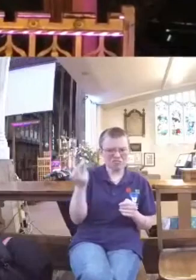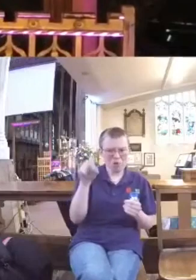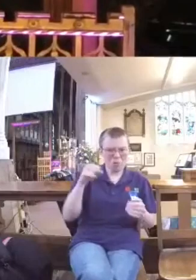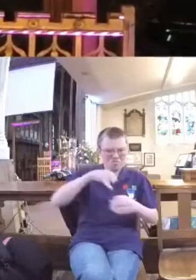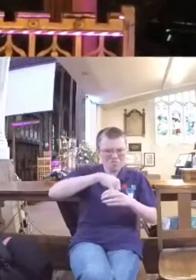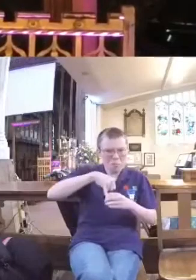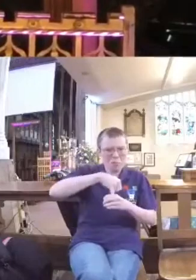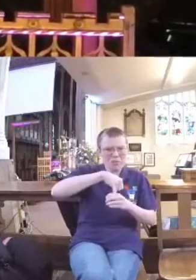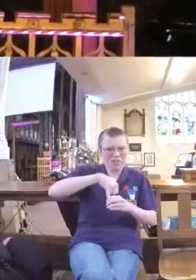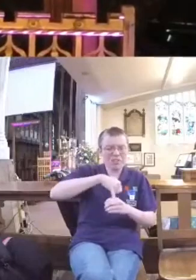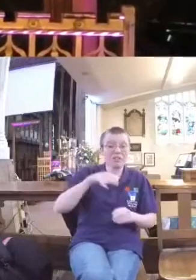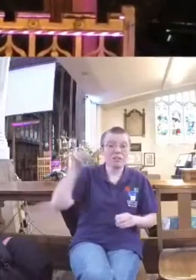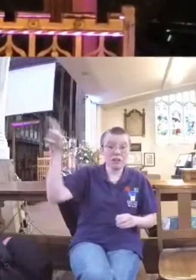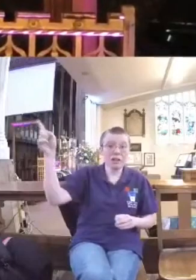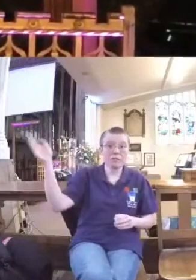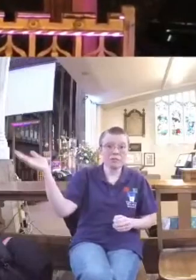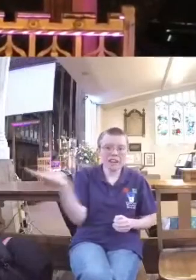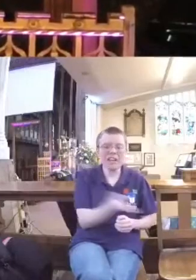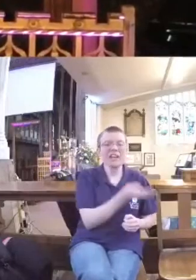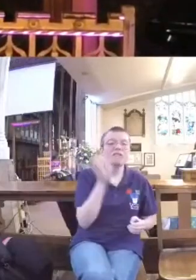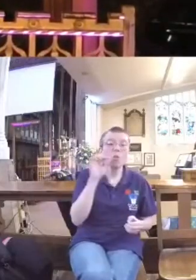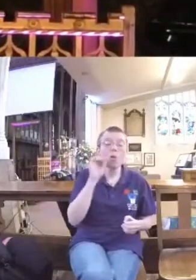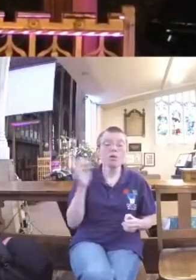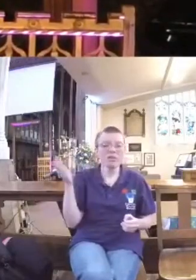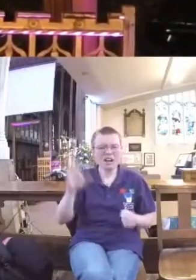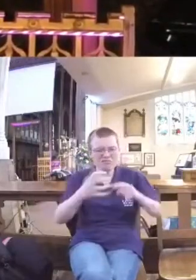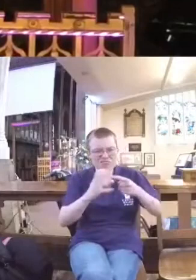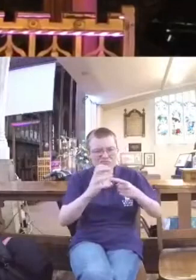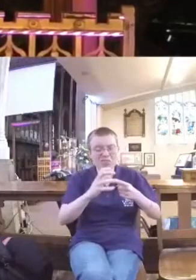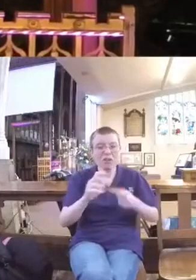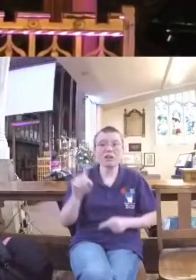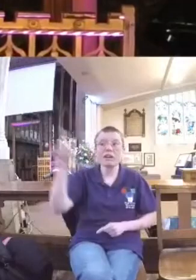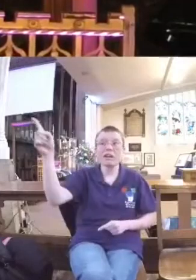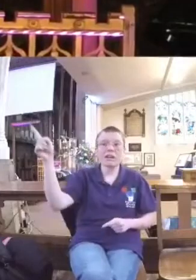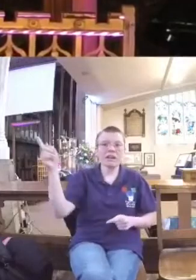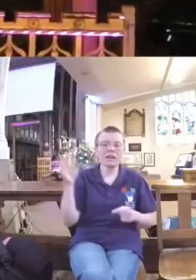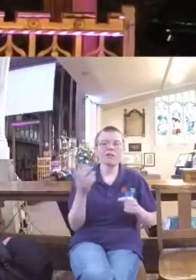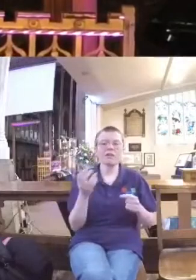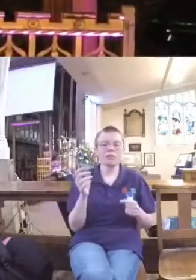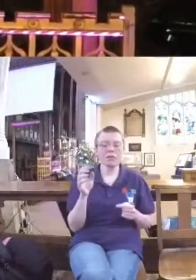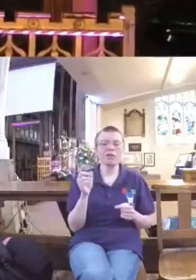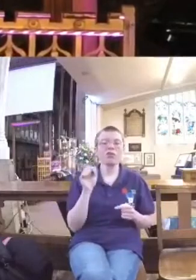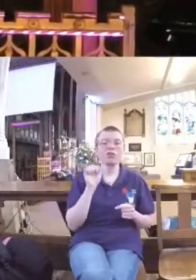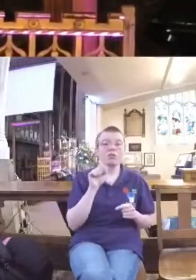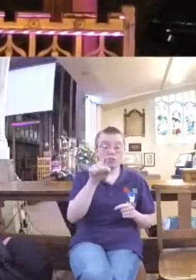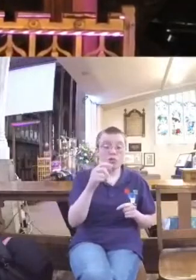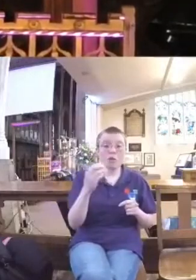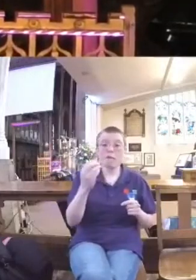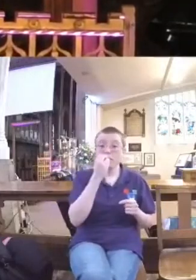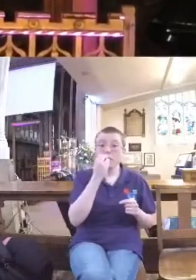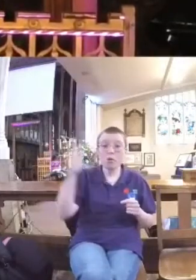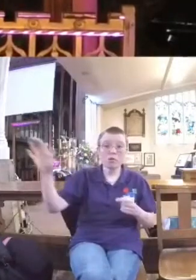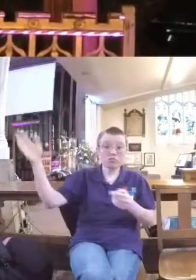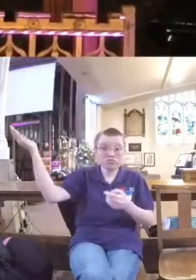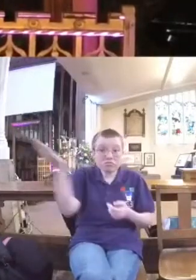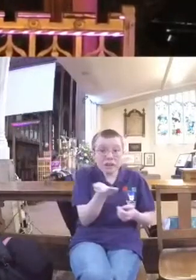you water out of hard rock. He gave you manna to eat in the wilderness, something your ancestors had never